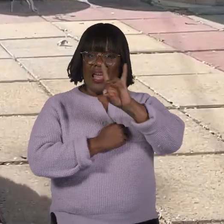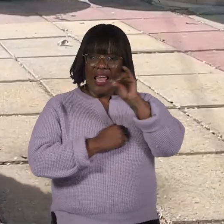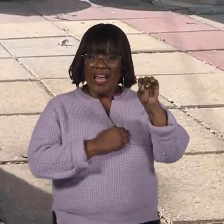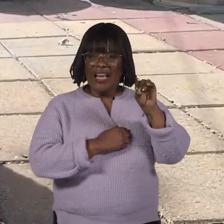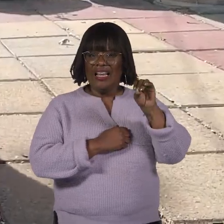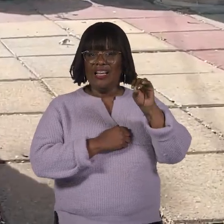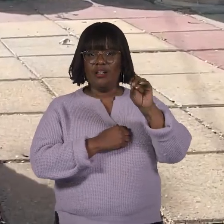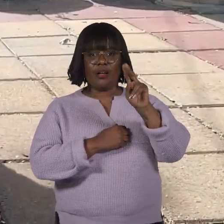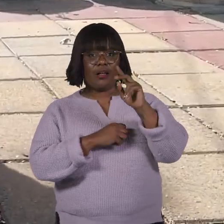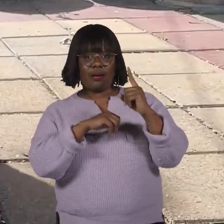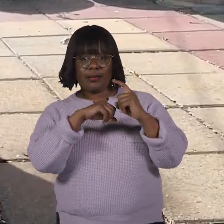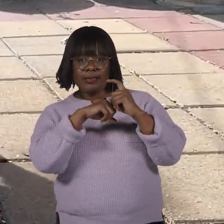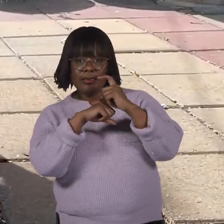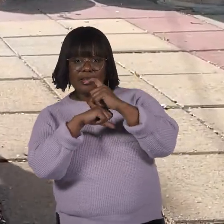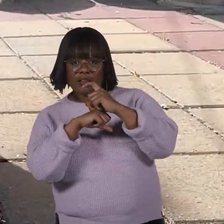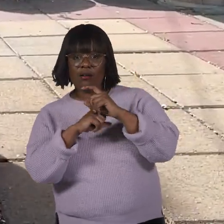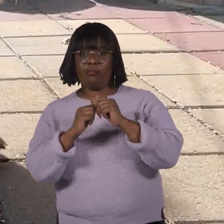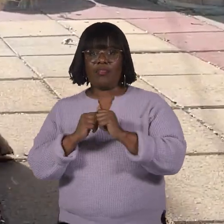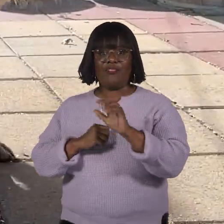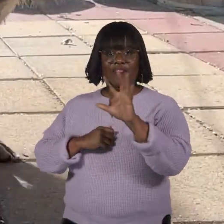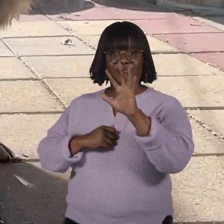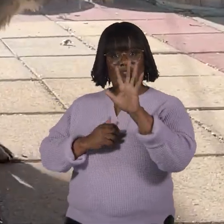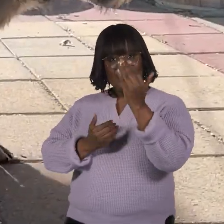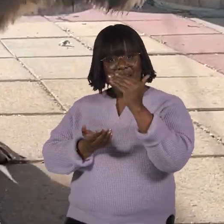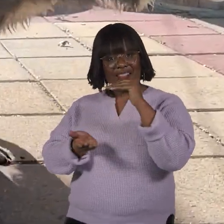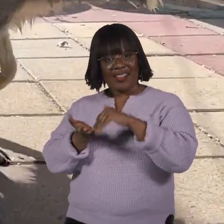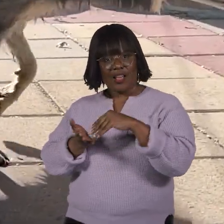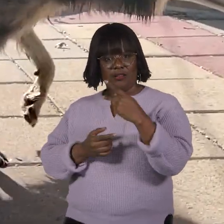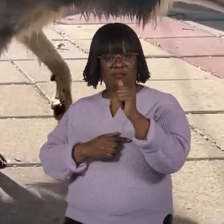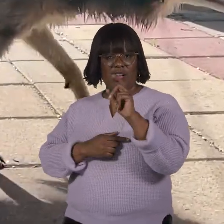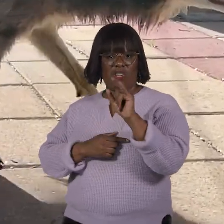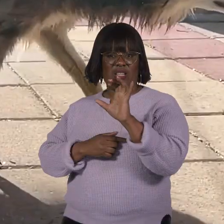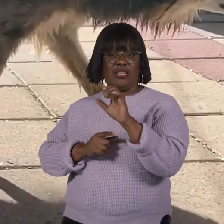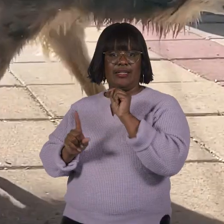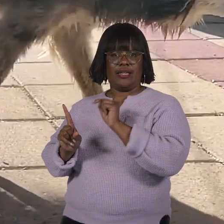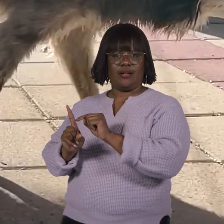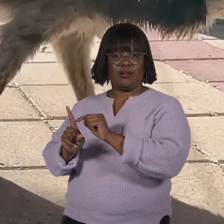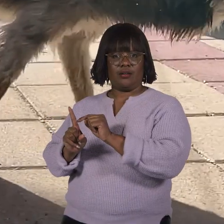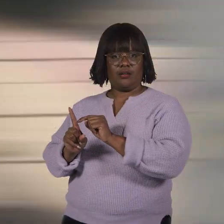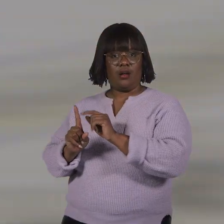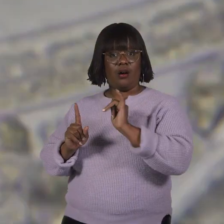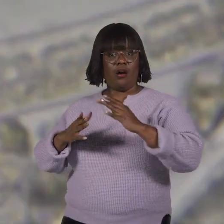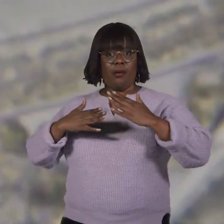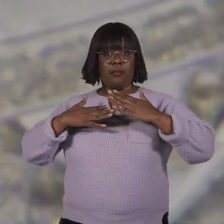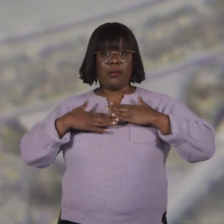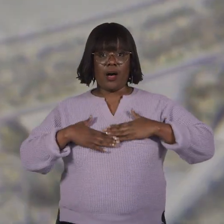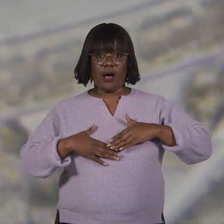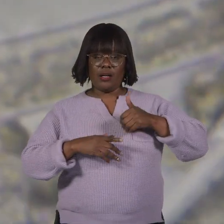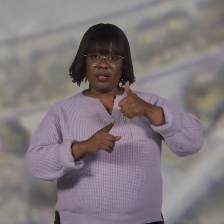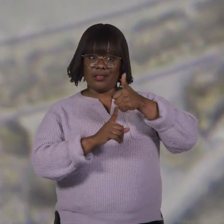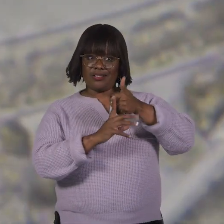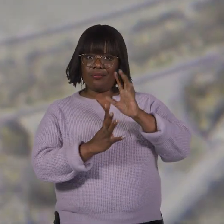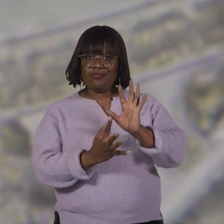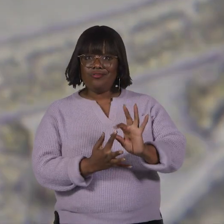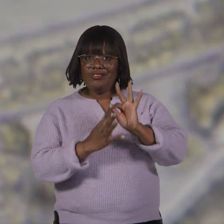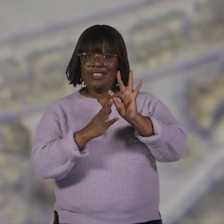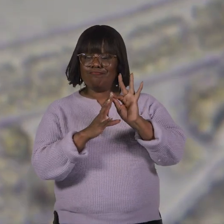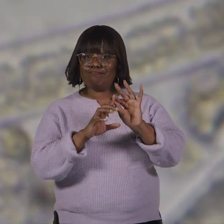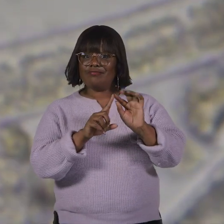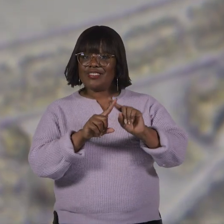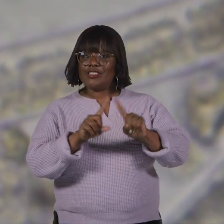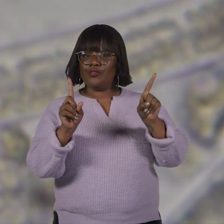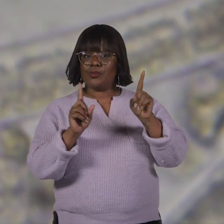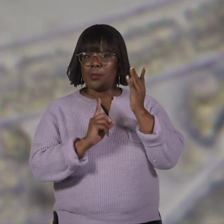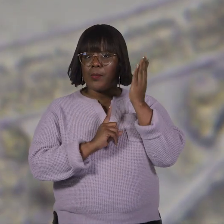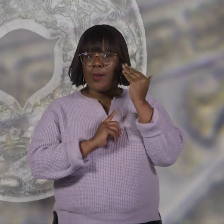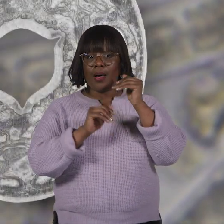,000 documented nematodes, around 15,000 are parasitic. The anatomy of nematodes is